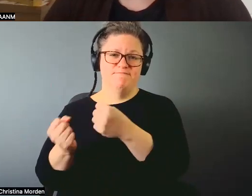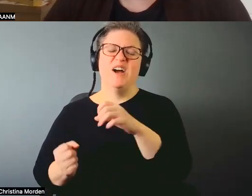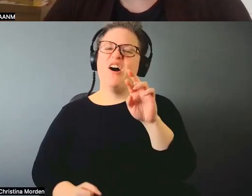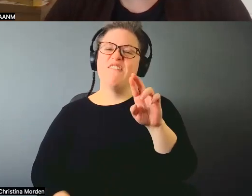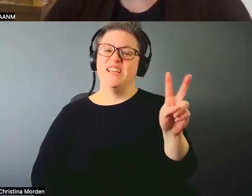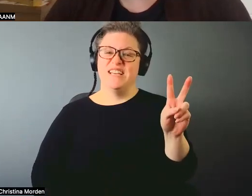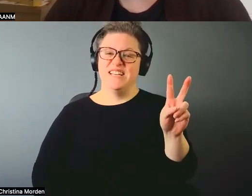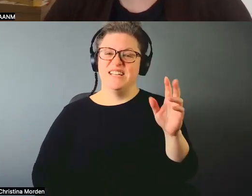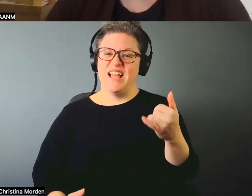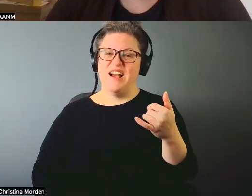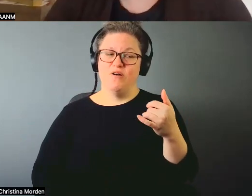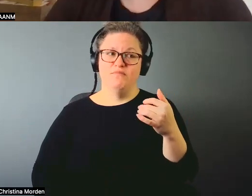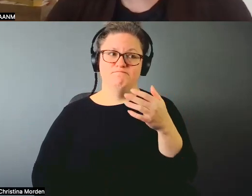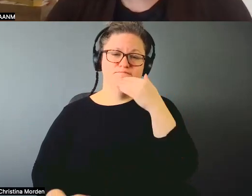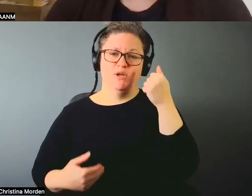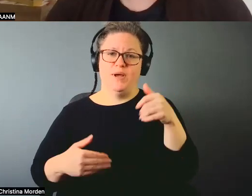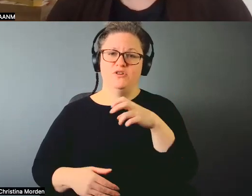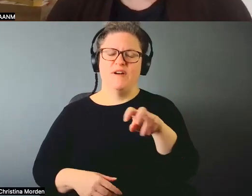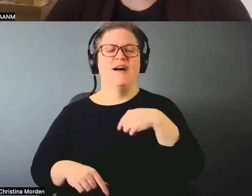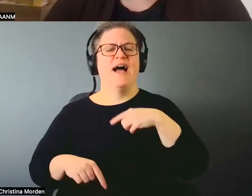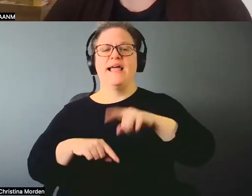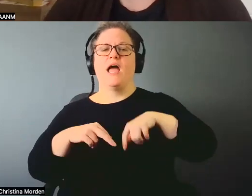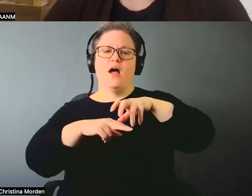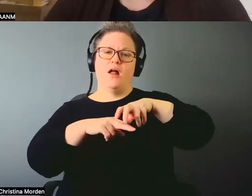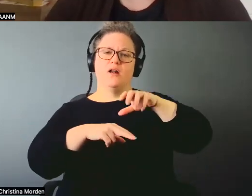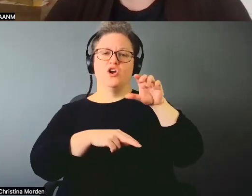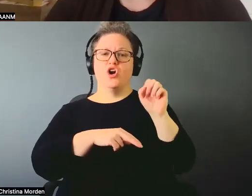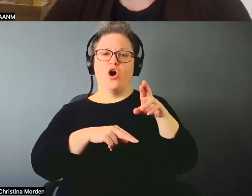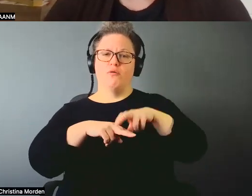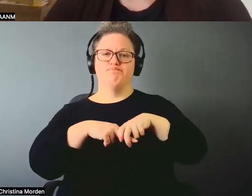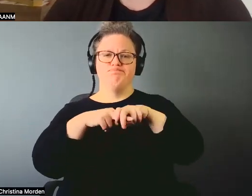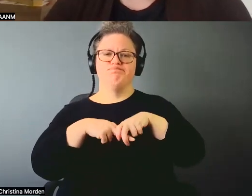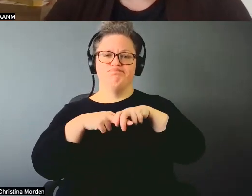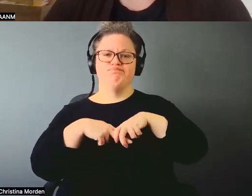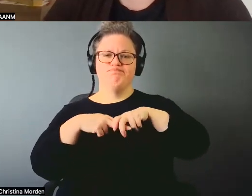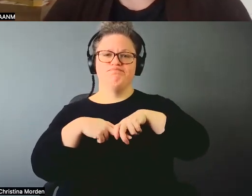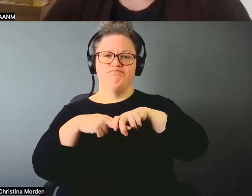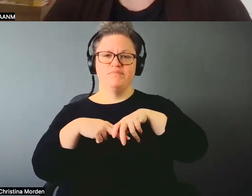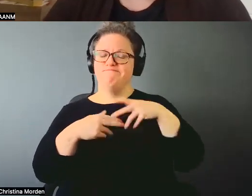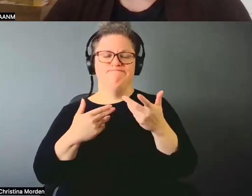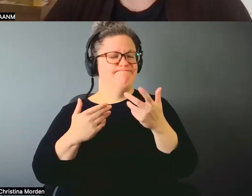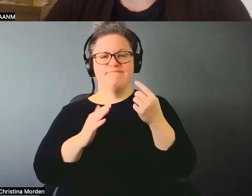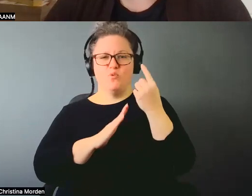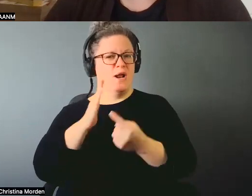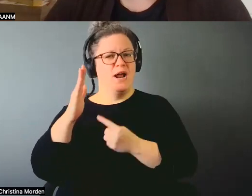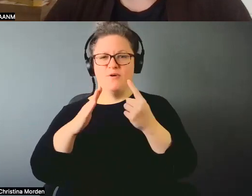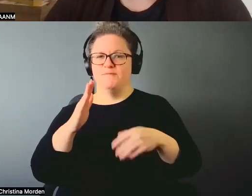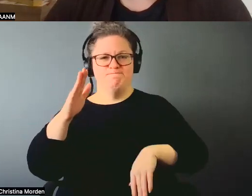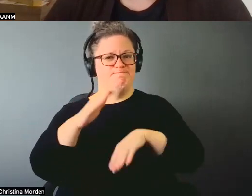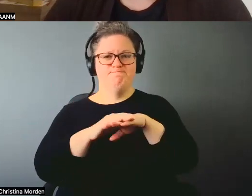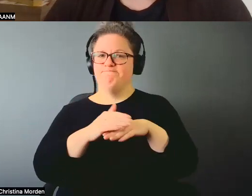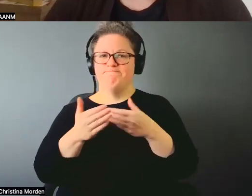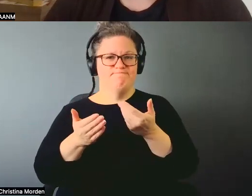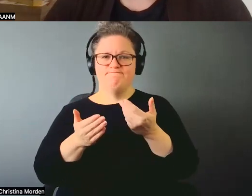travel any distance. I can't, I can't sit in a car for any more than an hour, you know, or I just can't